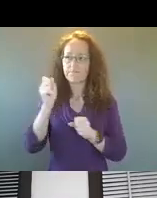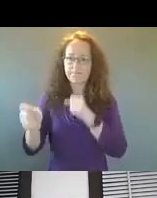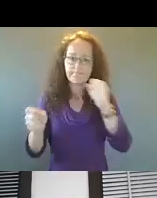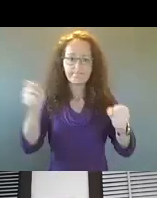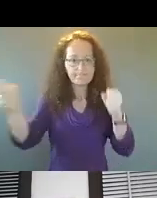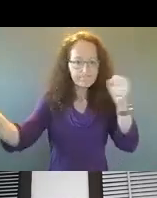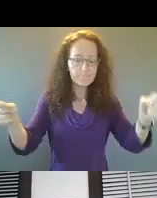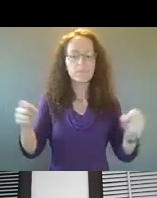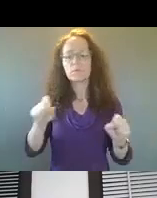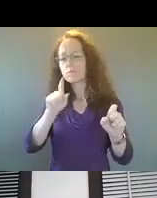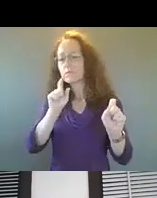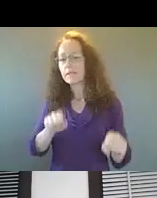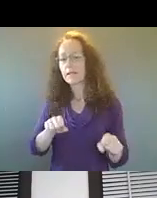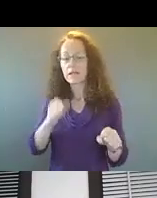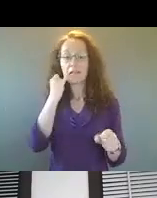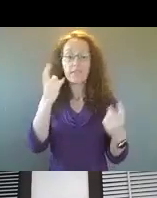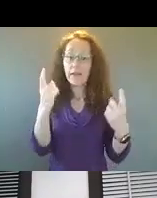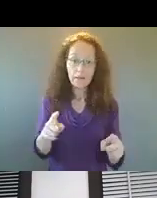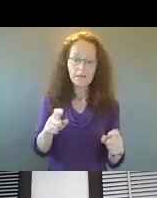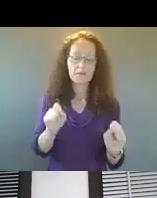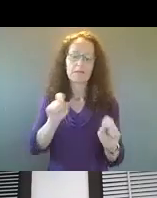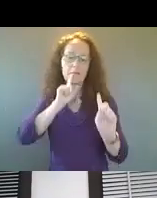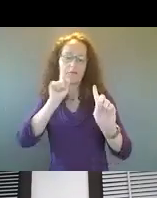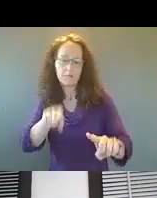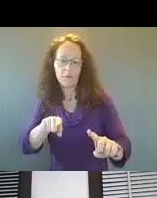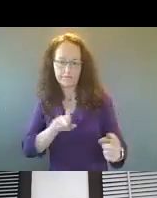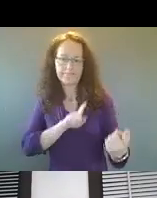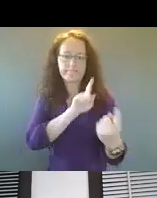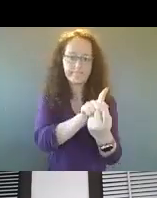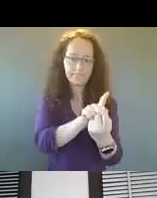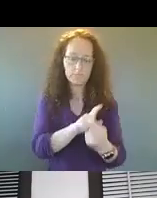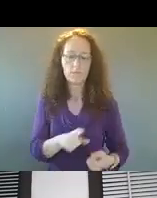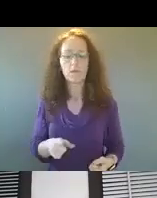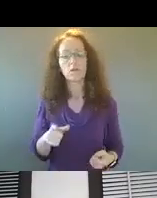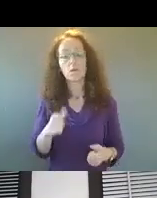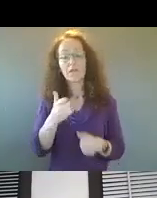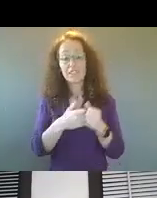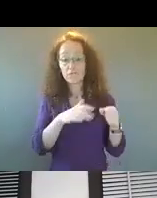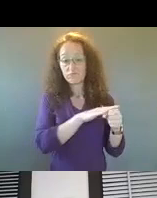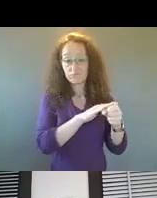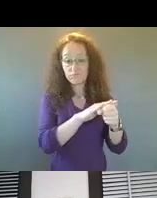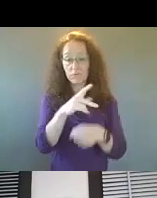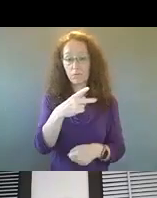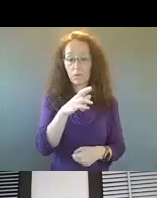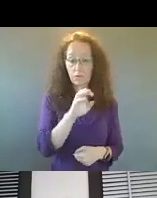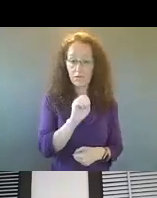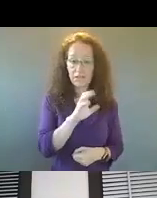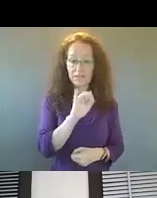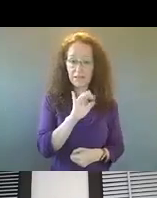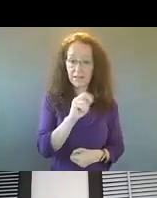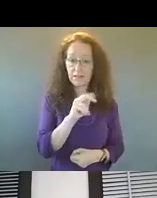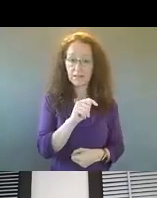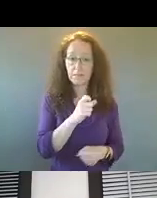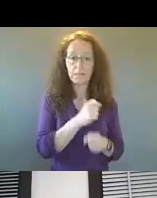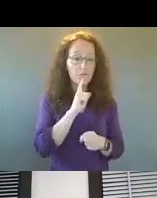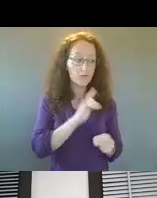crime, uh, incidents that are happening, happening. So we ensuring that at the precinct level, we have the officers to respond and be out there